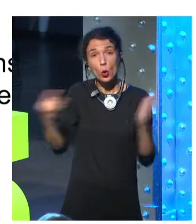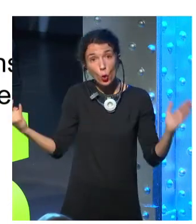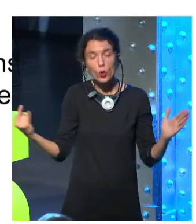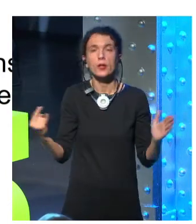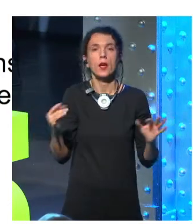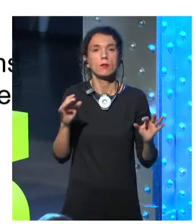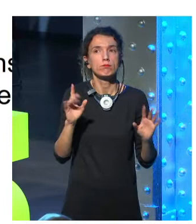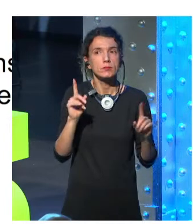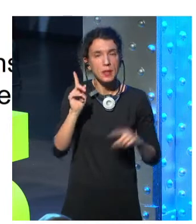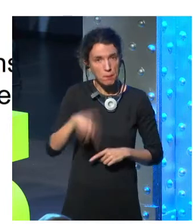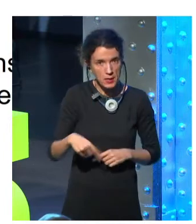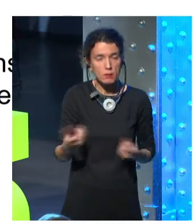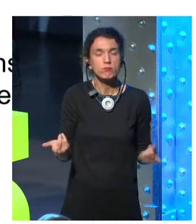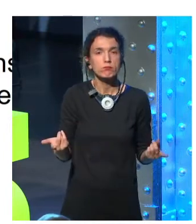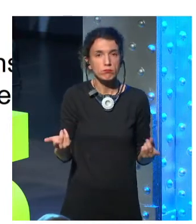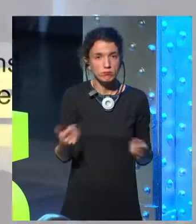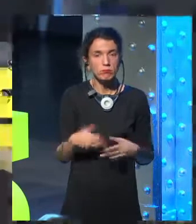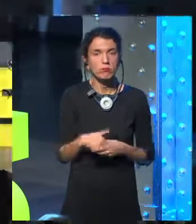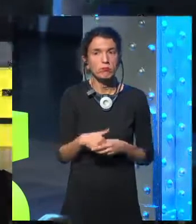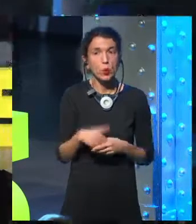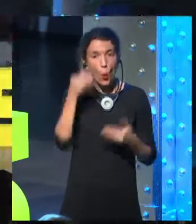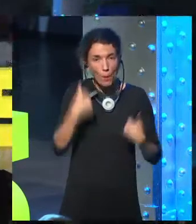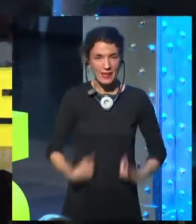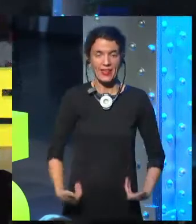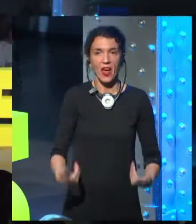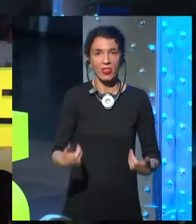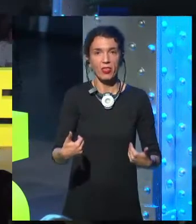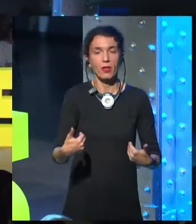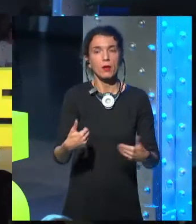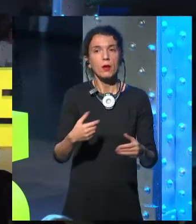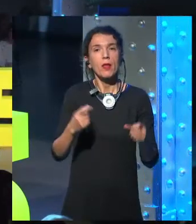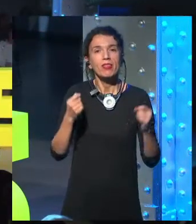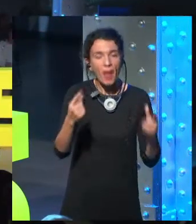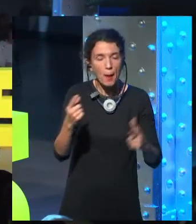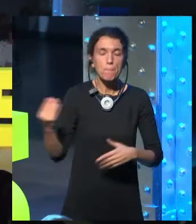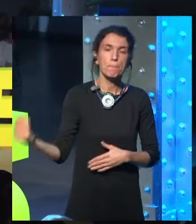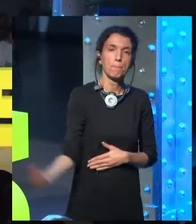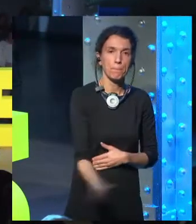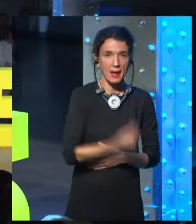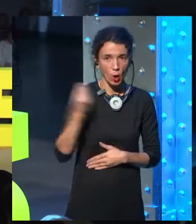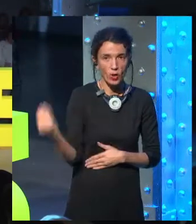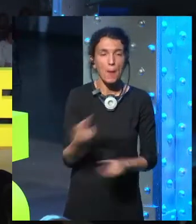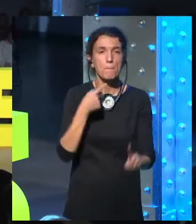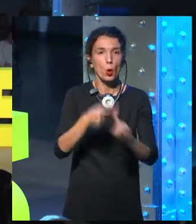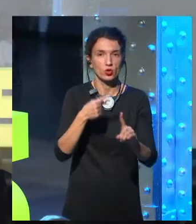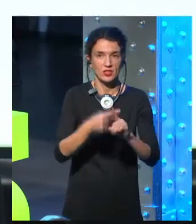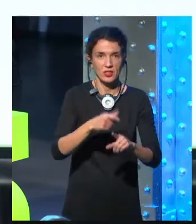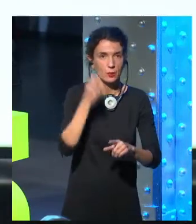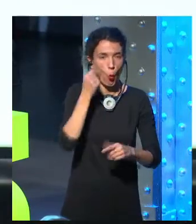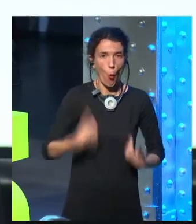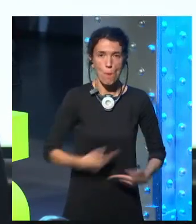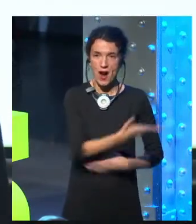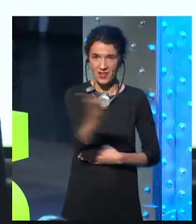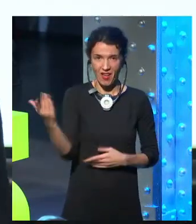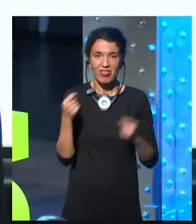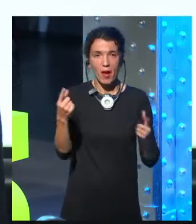good at curation, understanding context, understanding feeling and emotion, making weird things that people